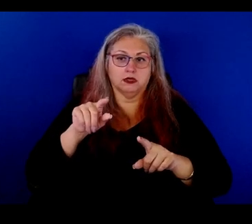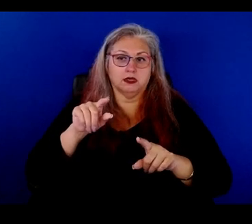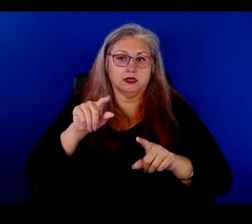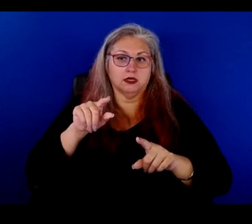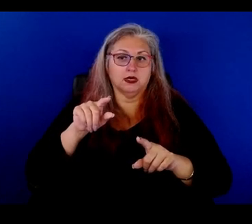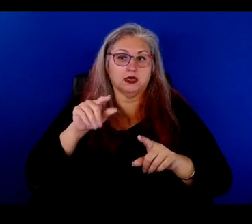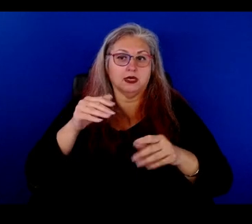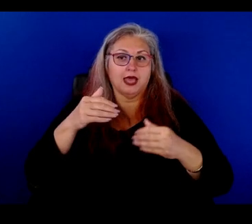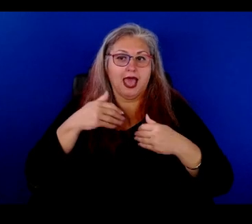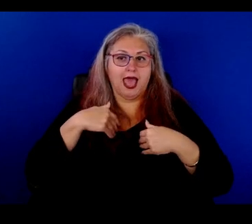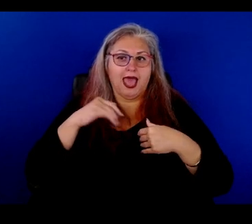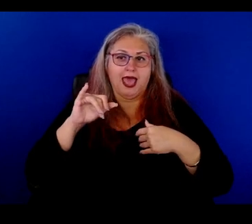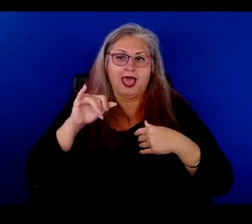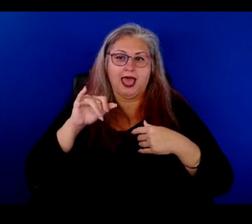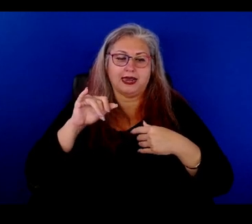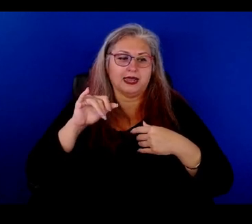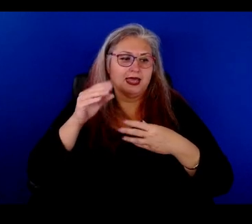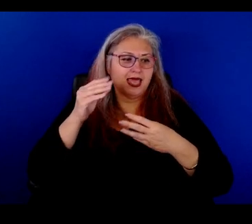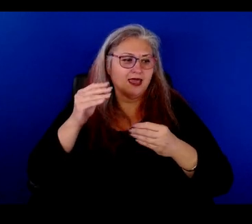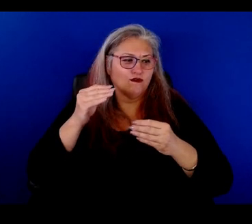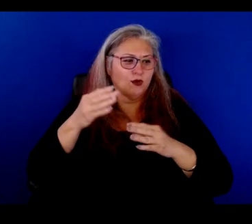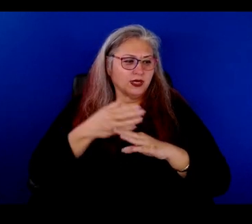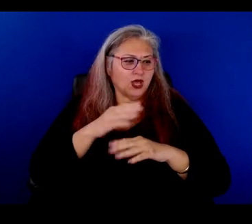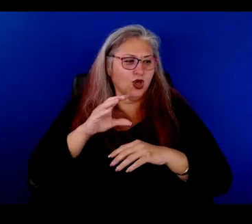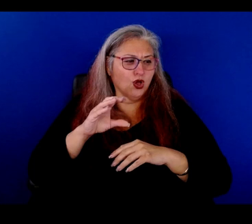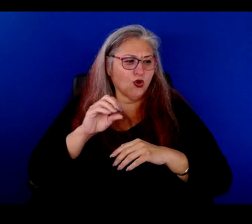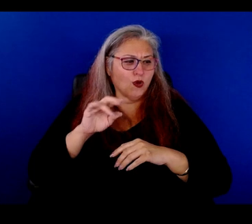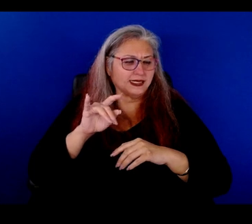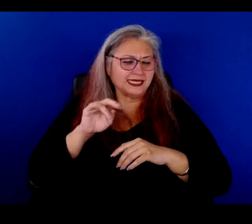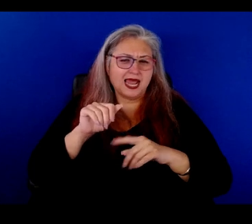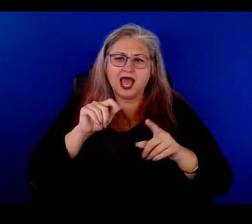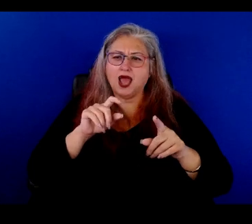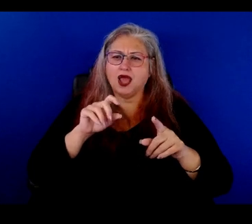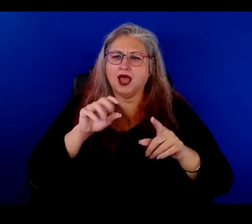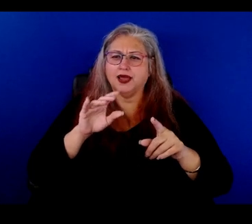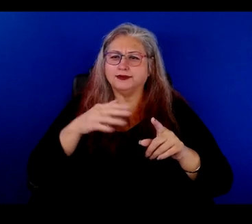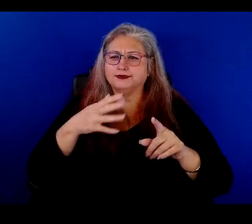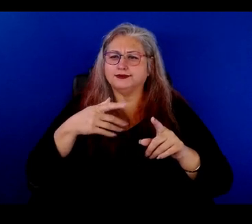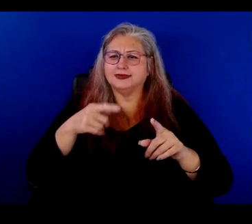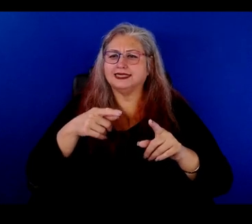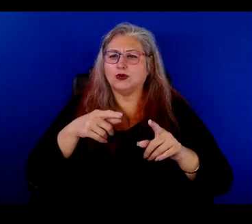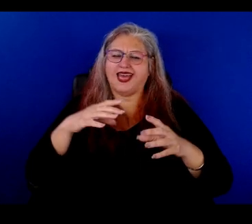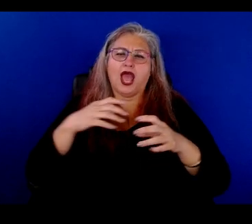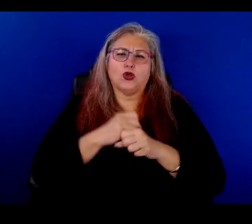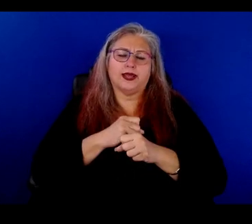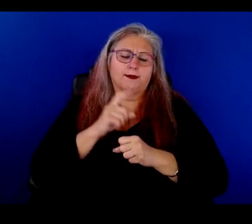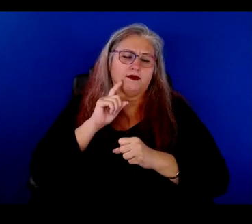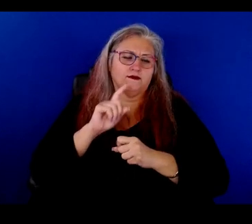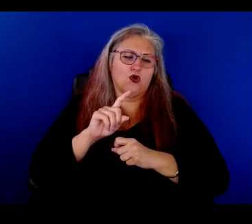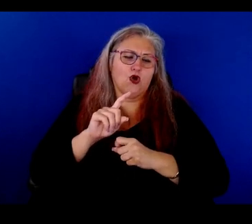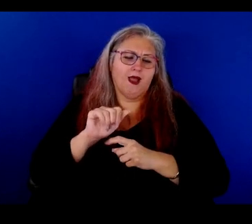informe SIDA, I believe it even preceded it, and it was, SIDA was the acronym for